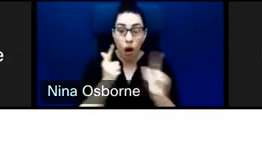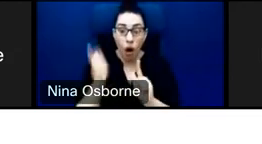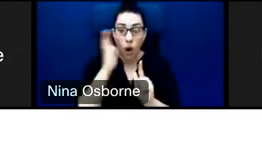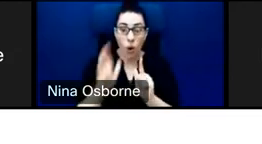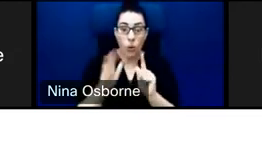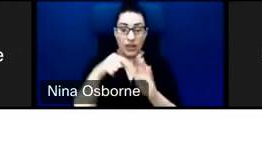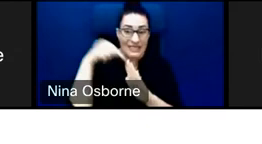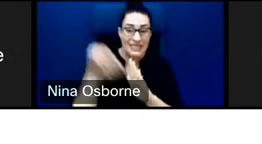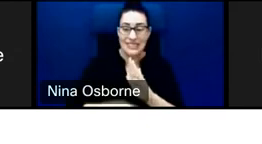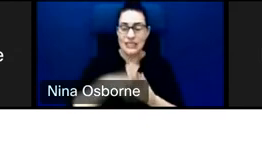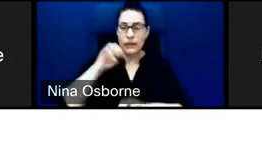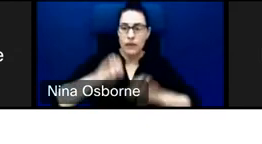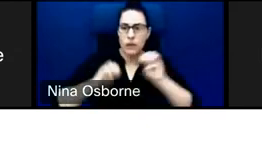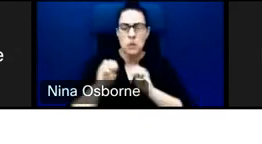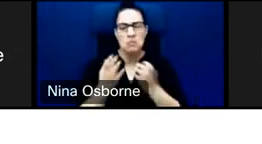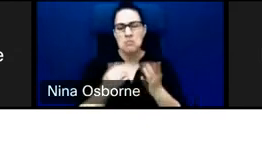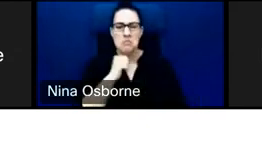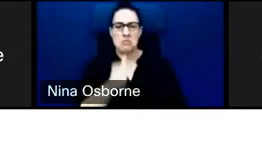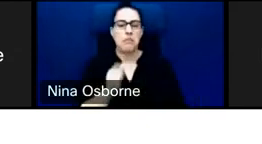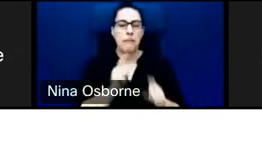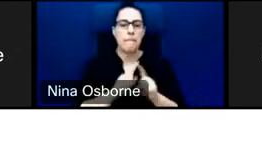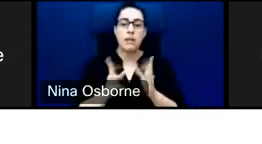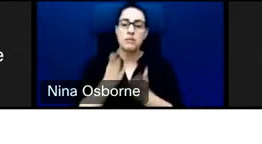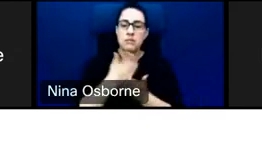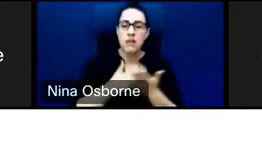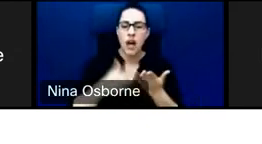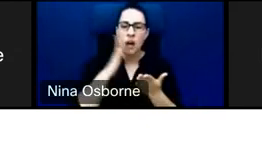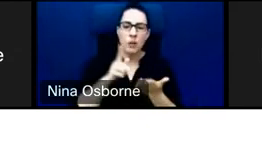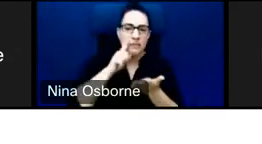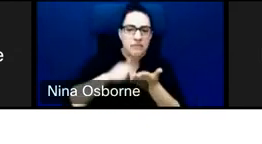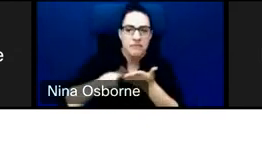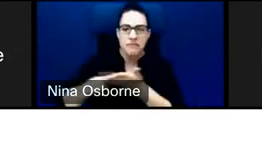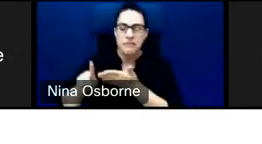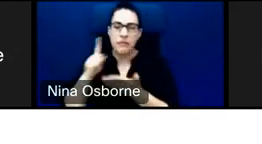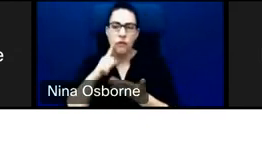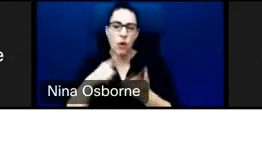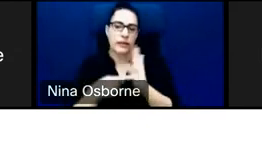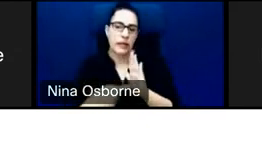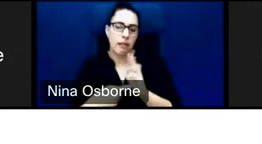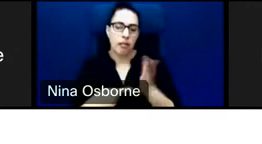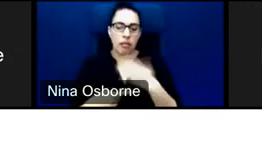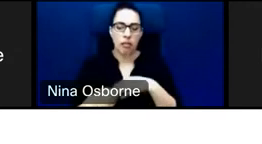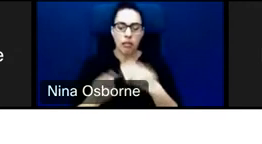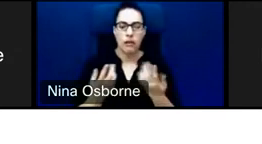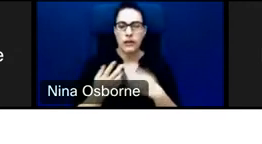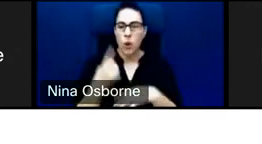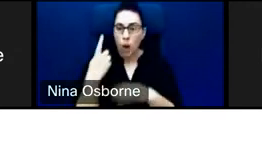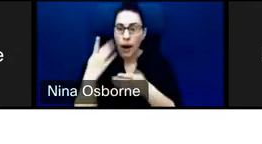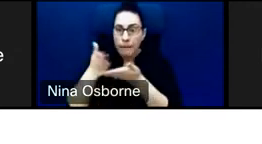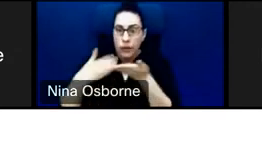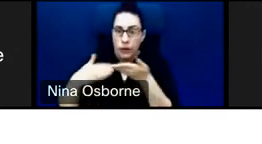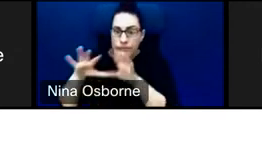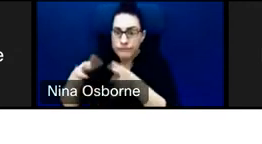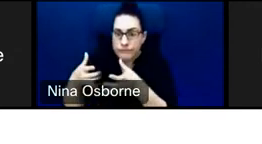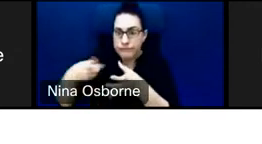portfolio review of perhaps a sector that we want to look at to get a deep dive on the development